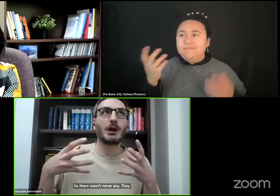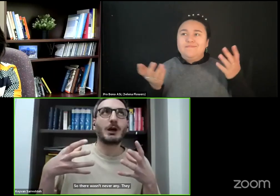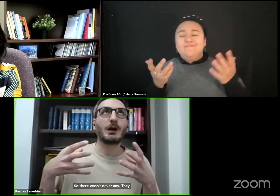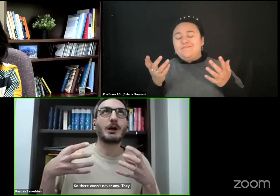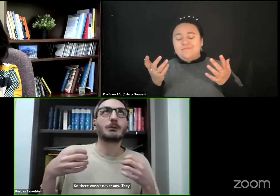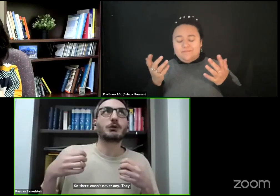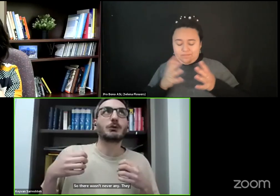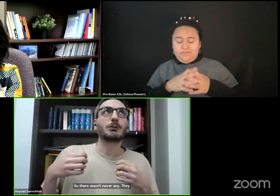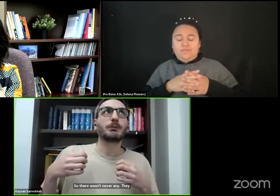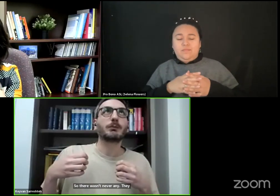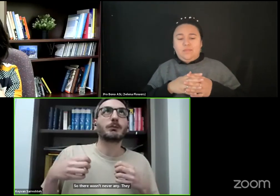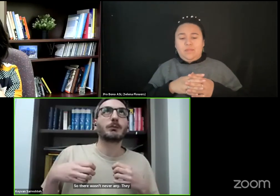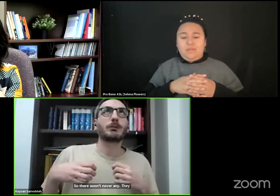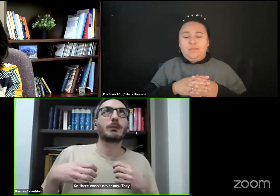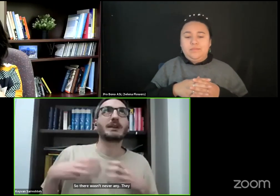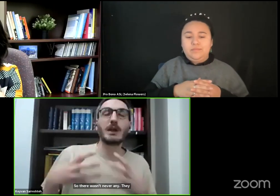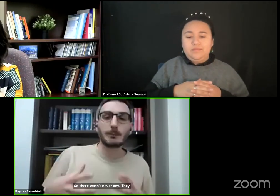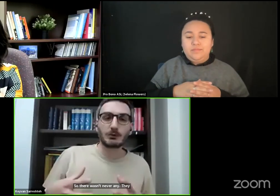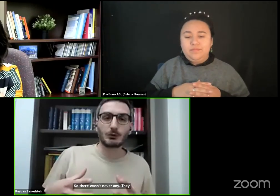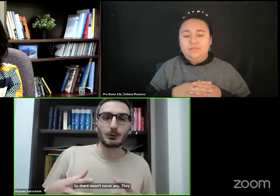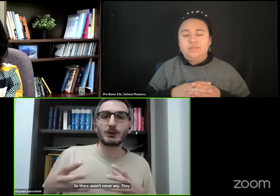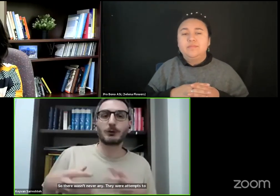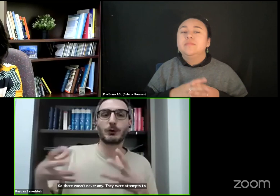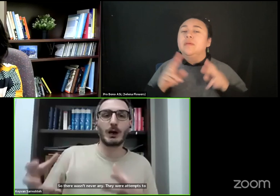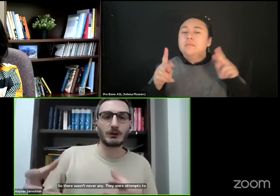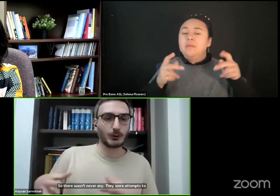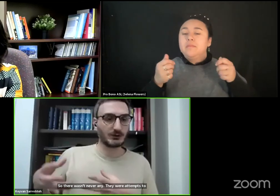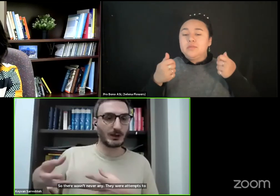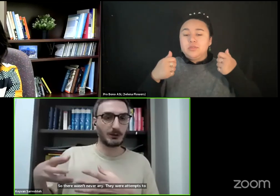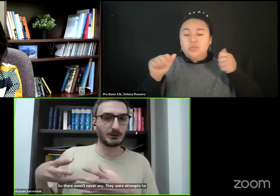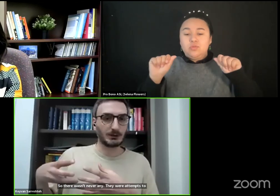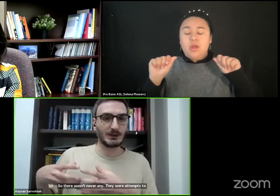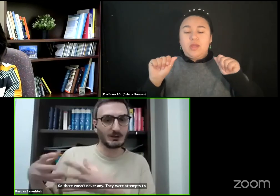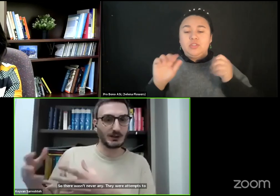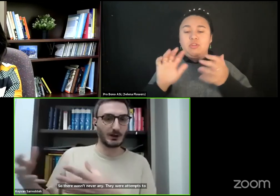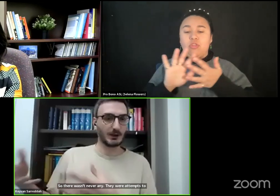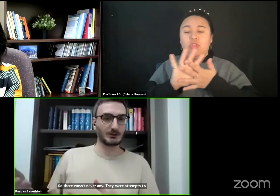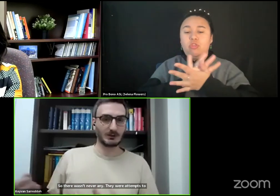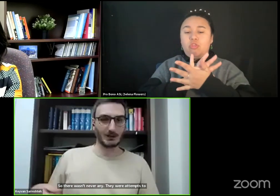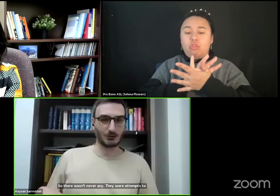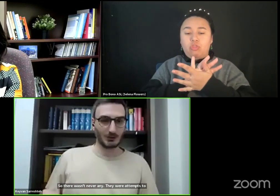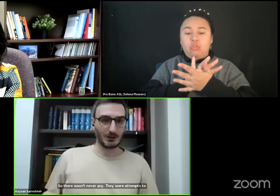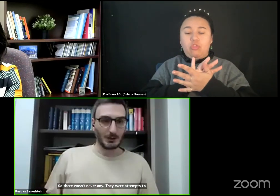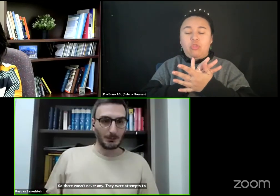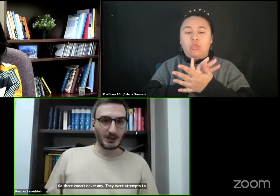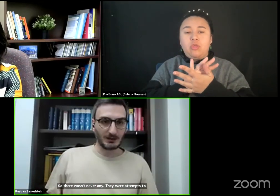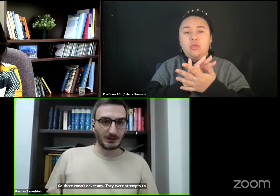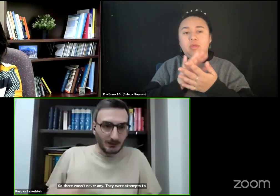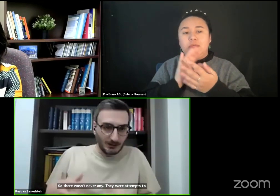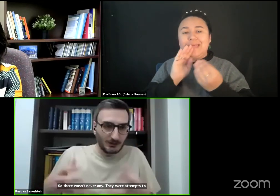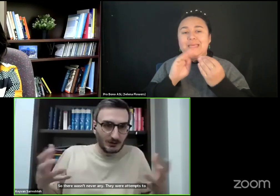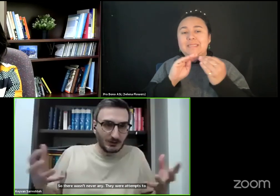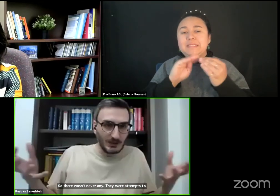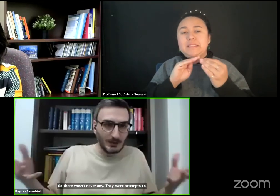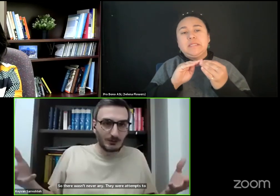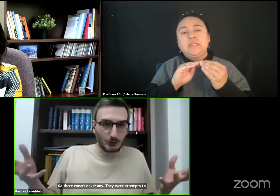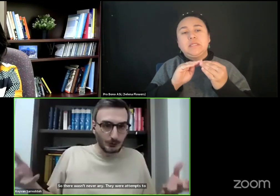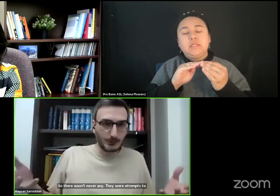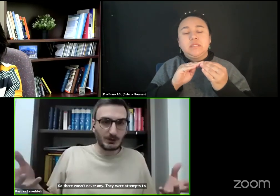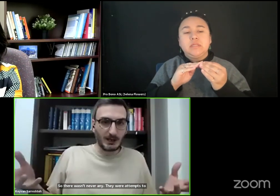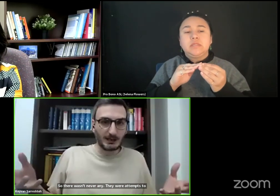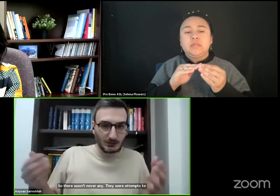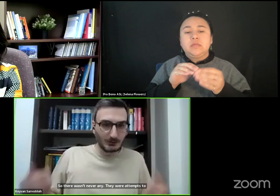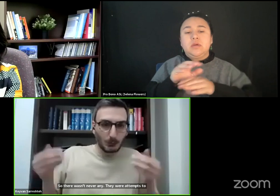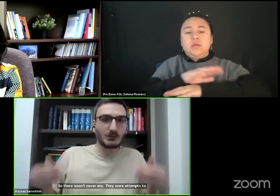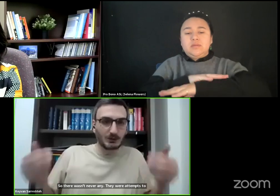attempts to metaphorise, for example, kissing on stage. But it seemed